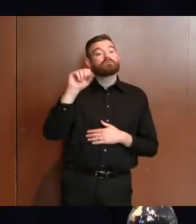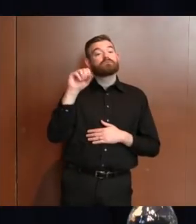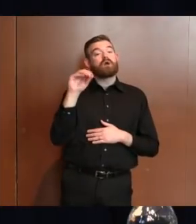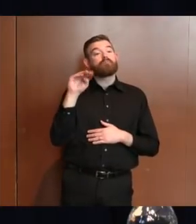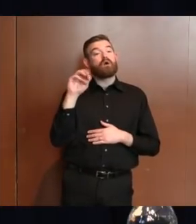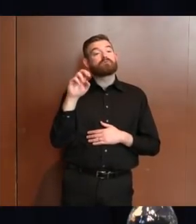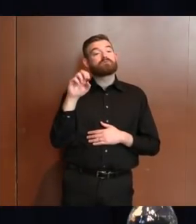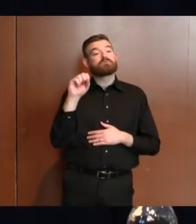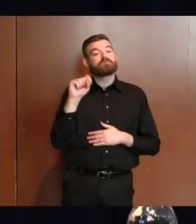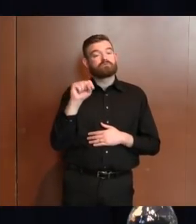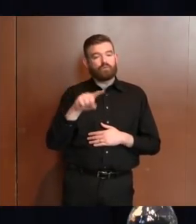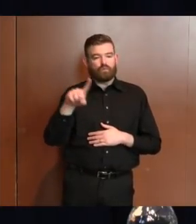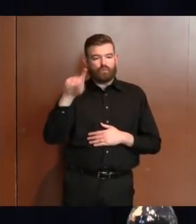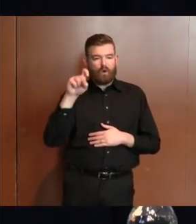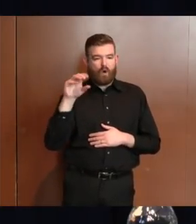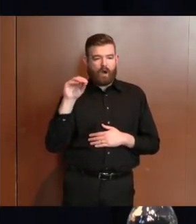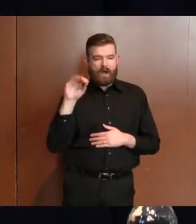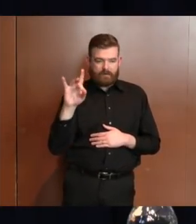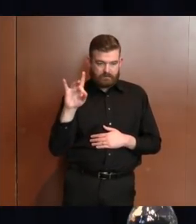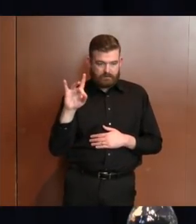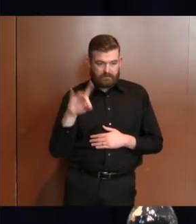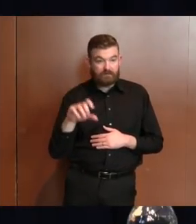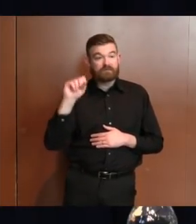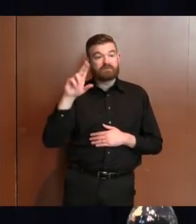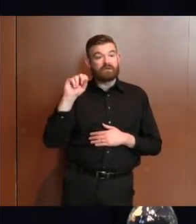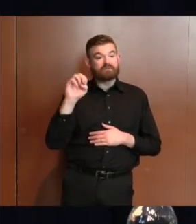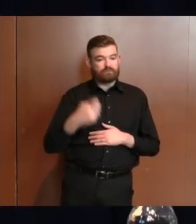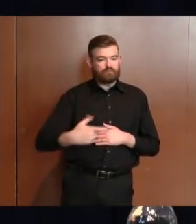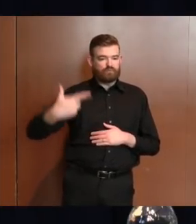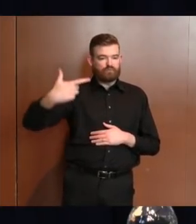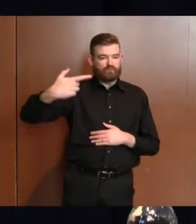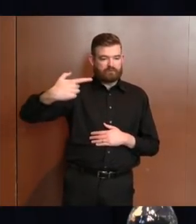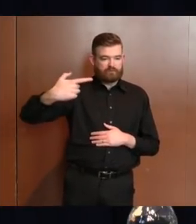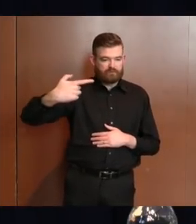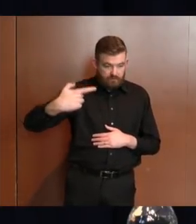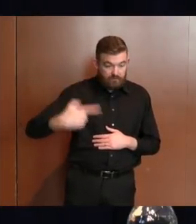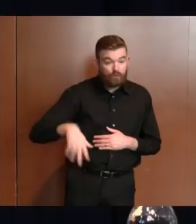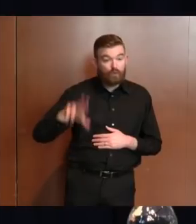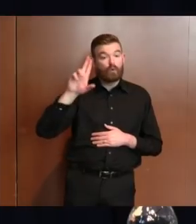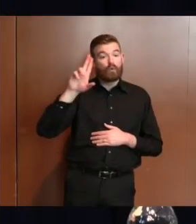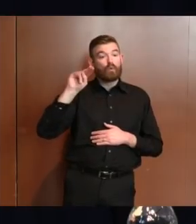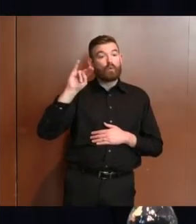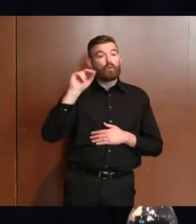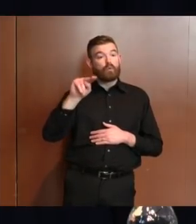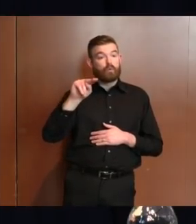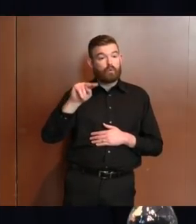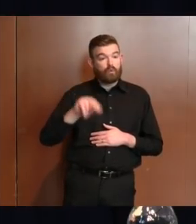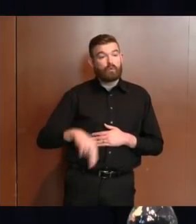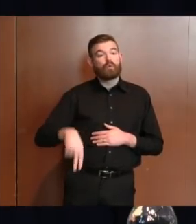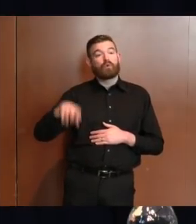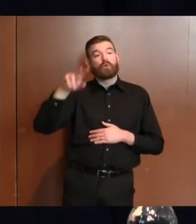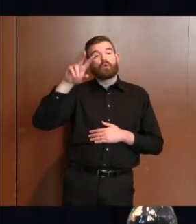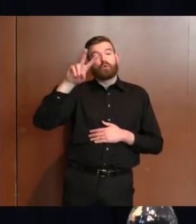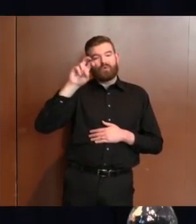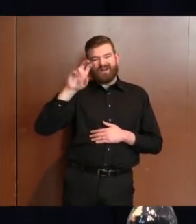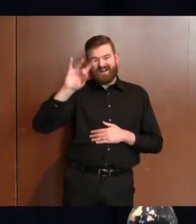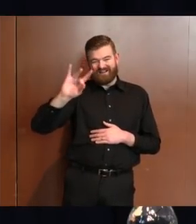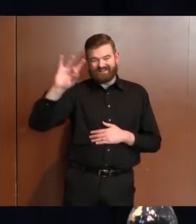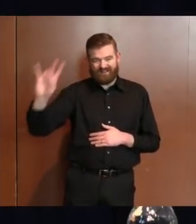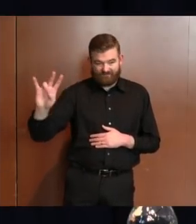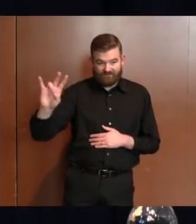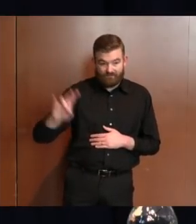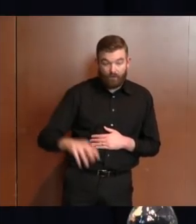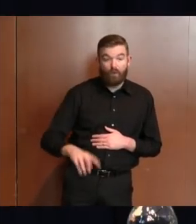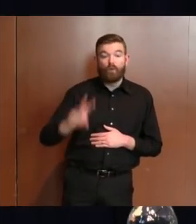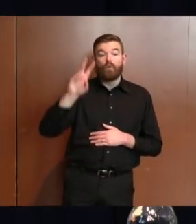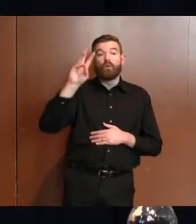108, Sussex, 21, Union, 287, and Warren,